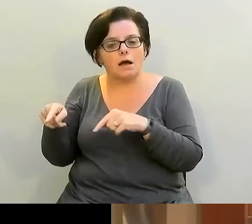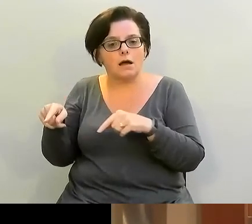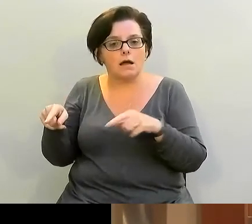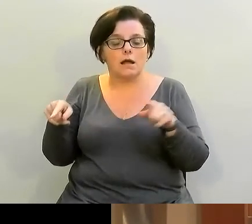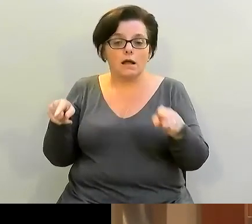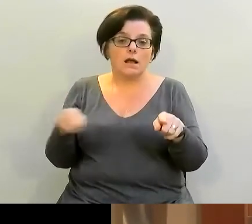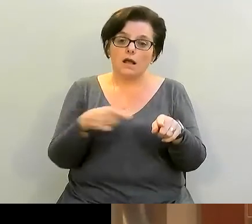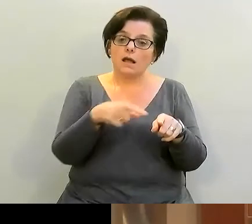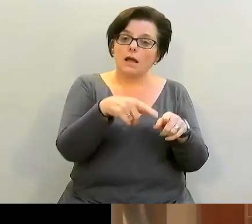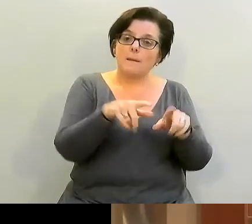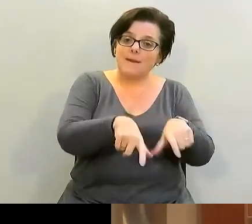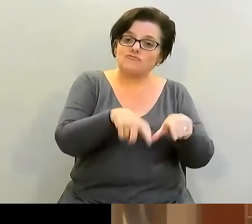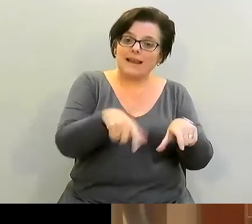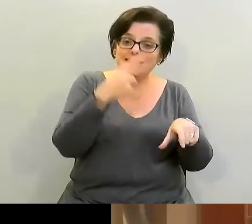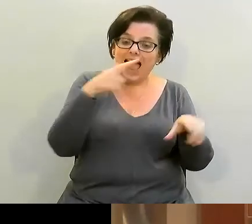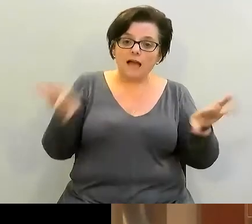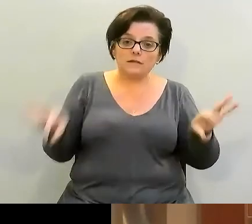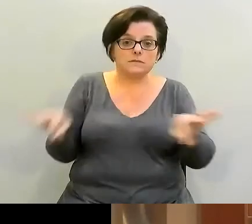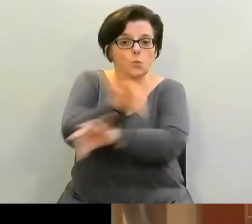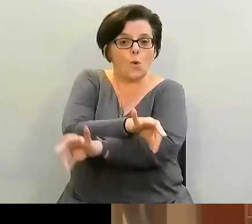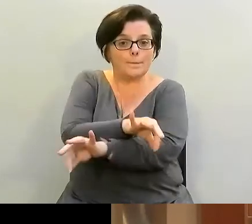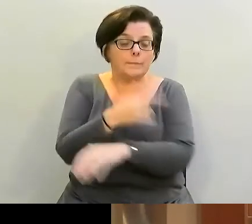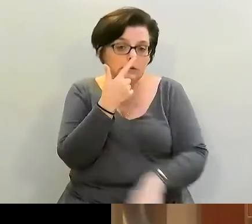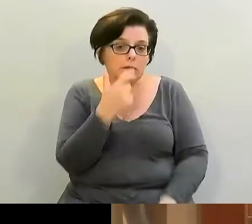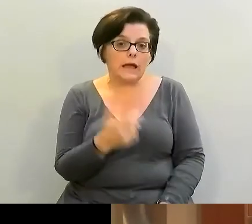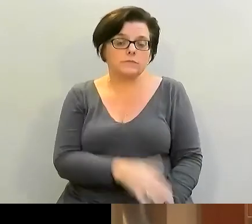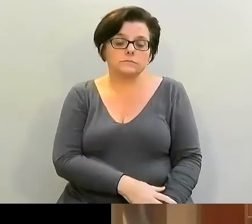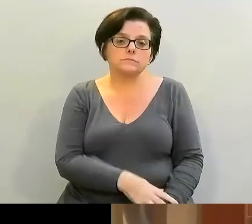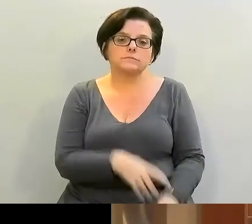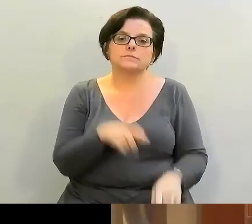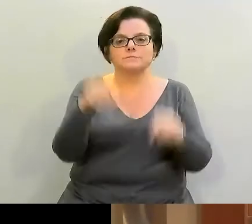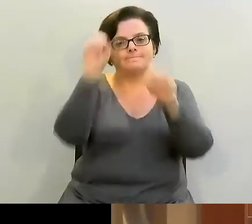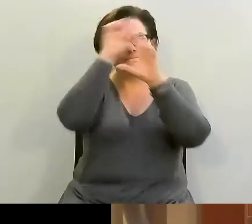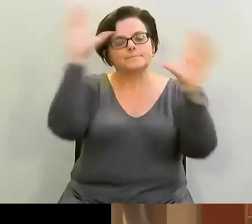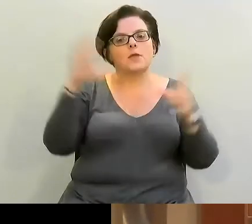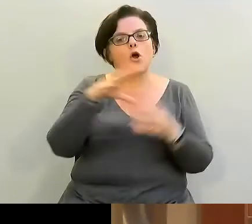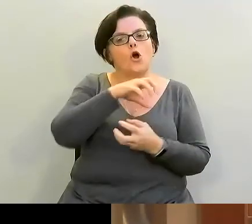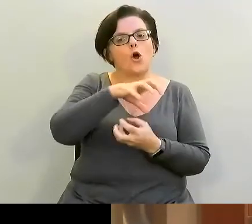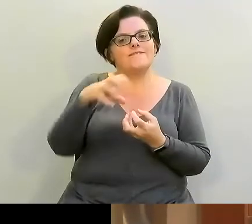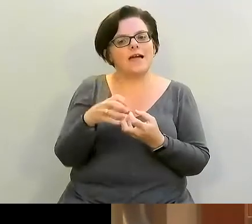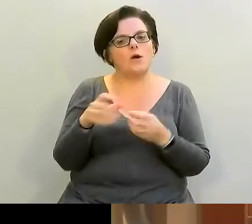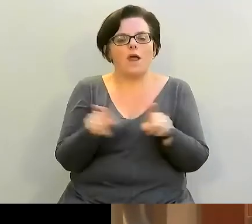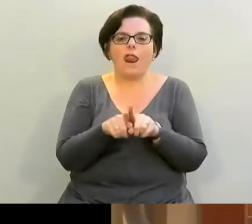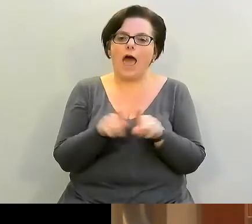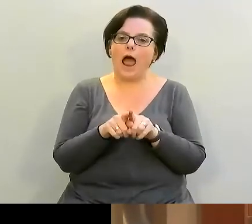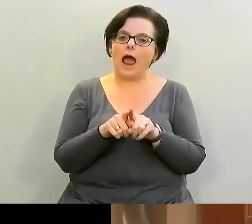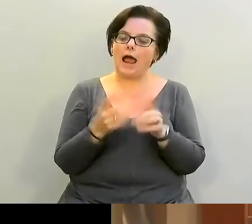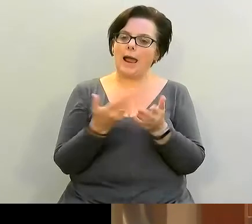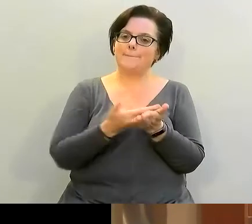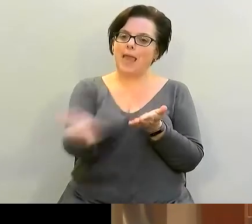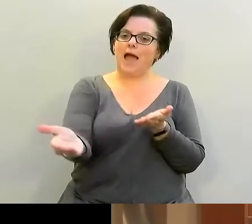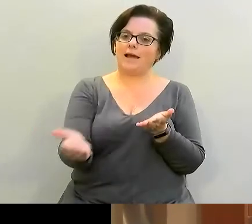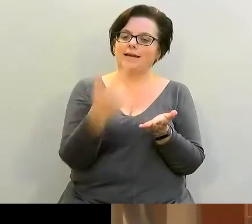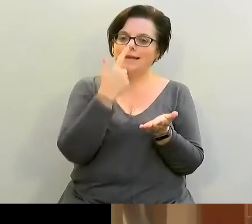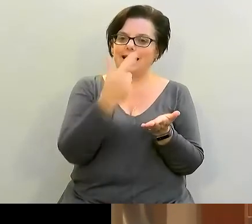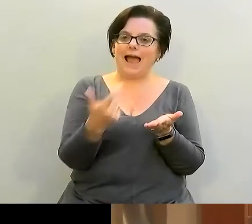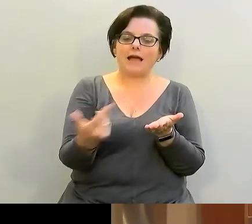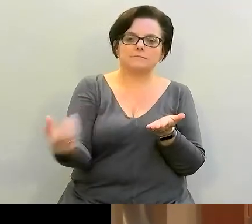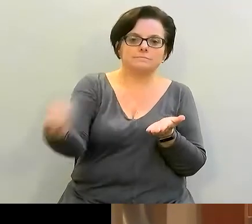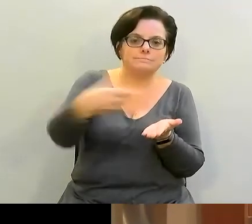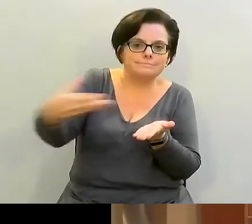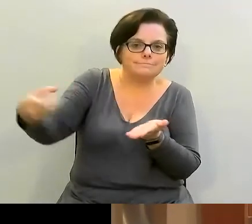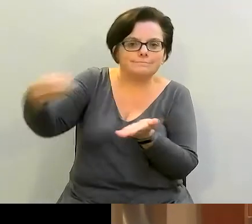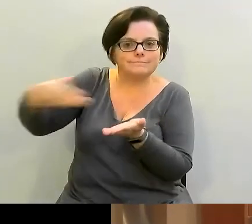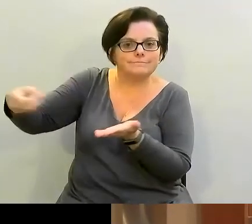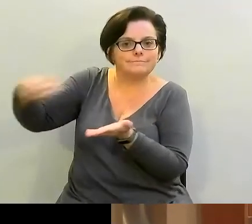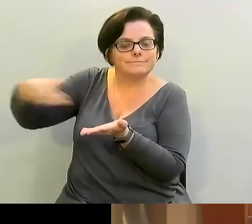interchangeable because think of the cauliflower like a like a blank canvas with which you can make a delicious dish. So, I'm going